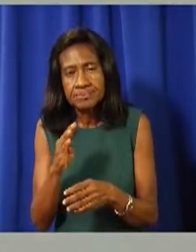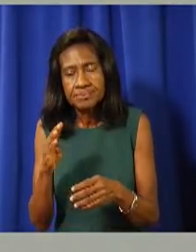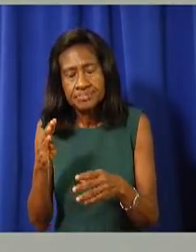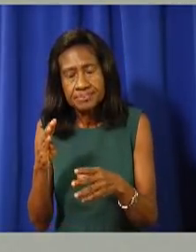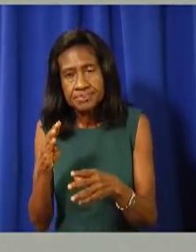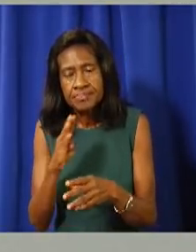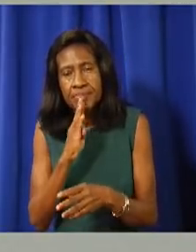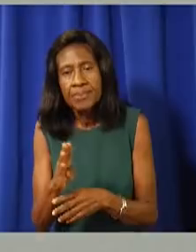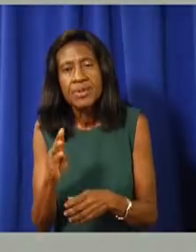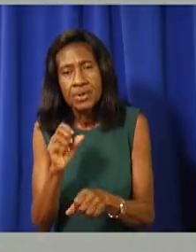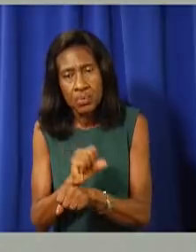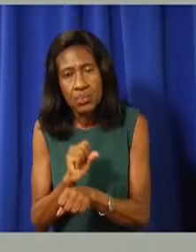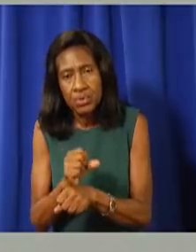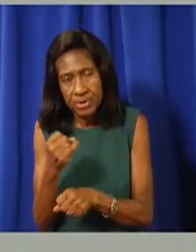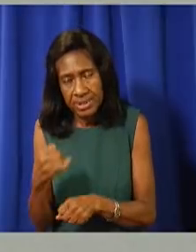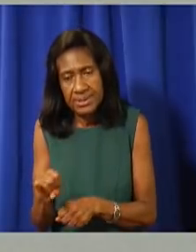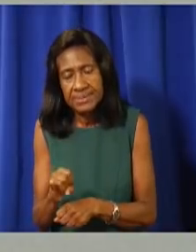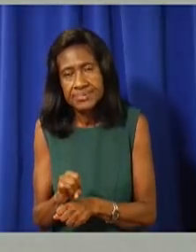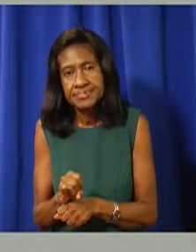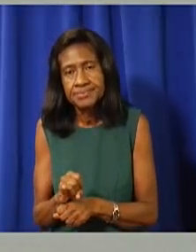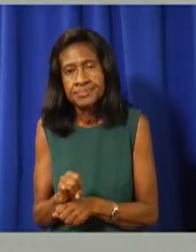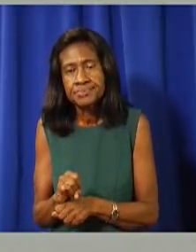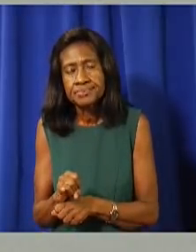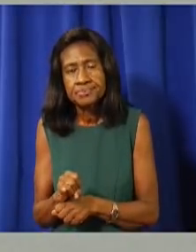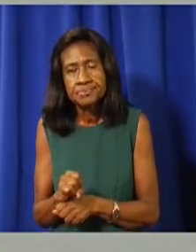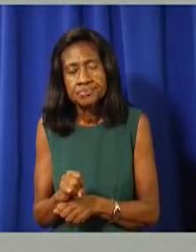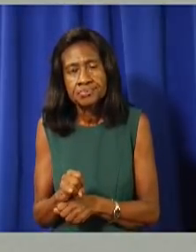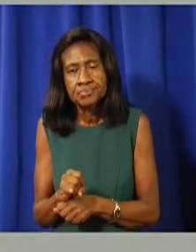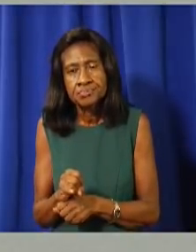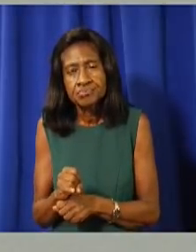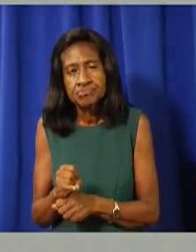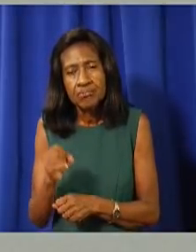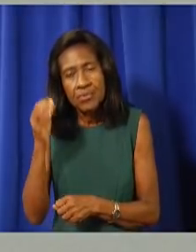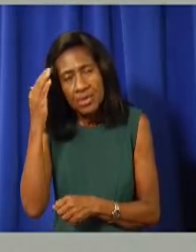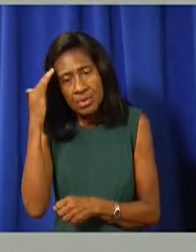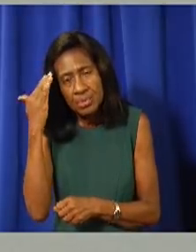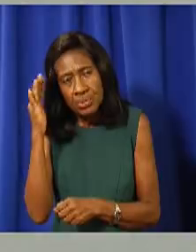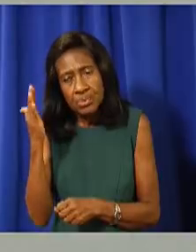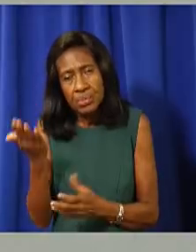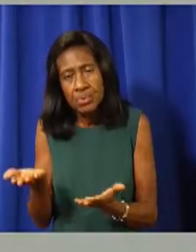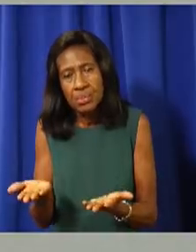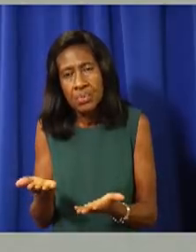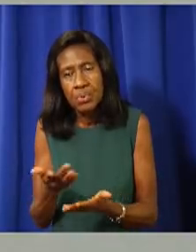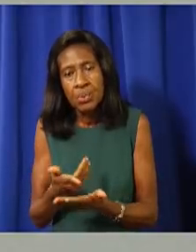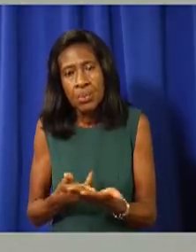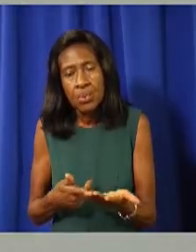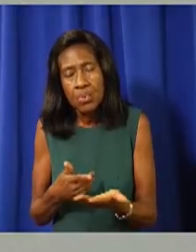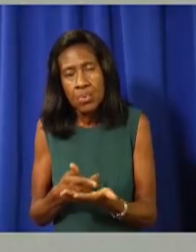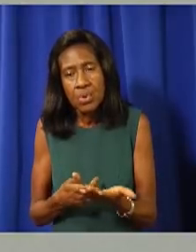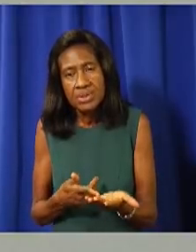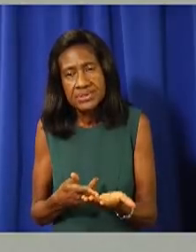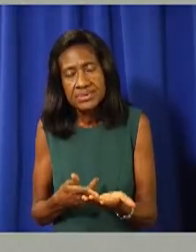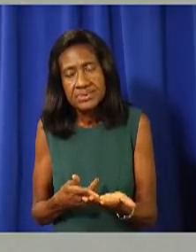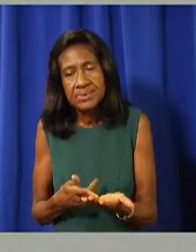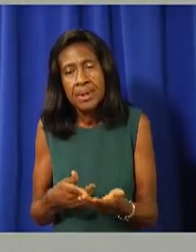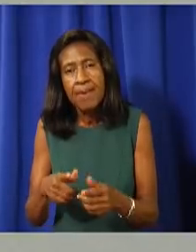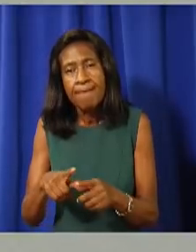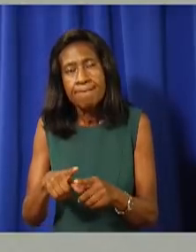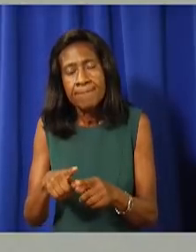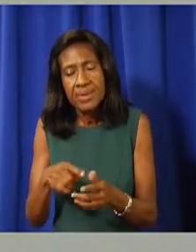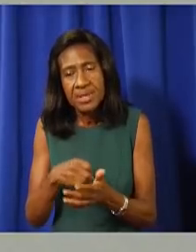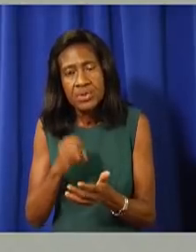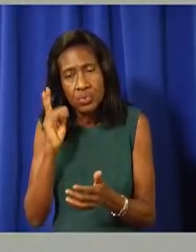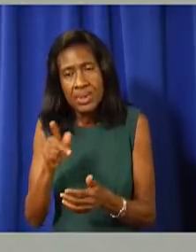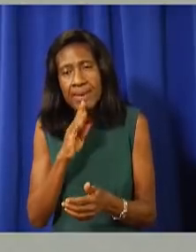a cost to that. Um, exactly what that is will depend on the length of time. Um, but we know it, it is